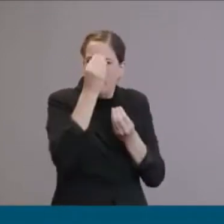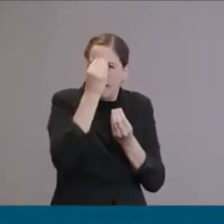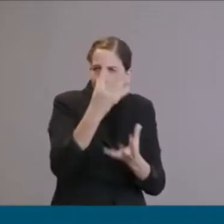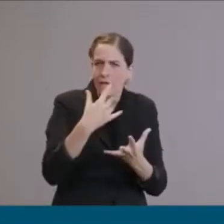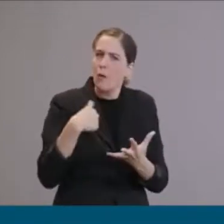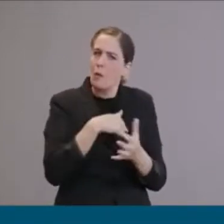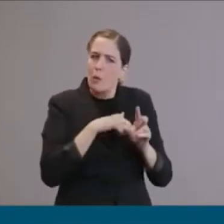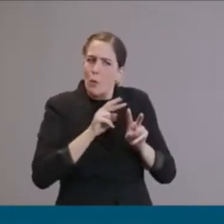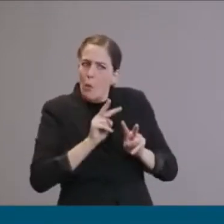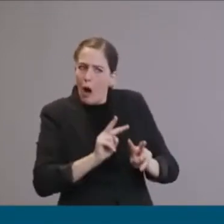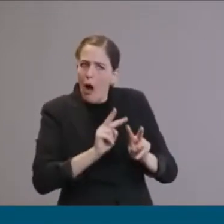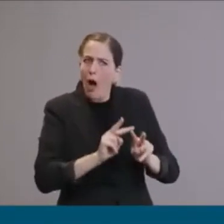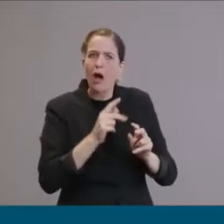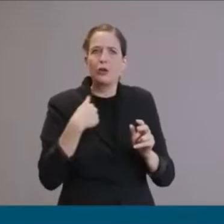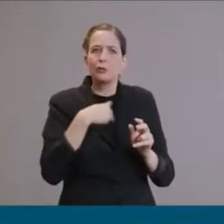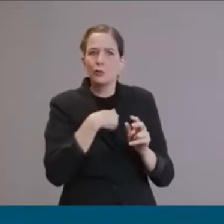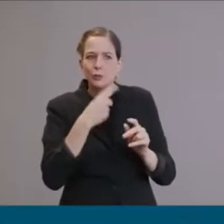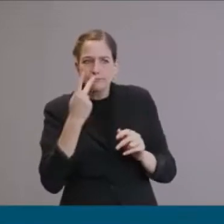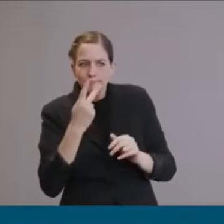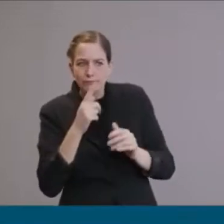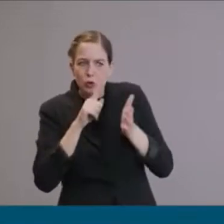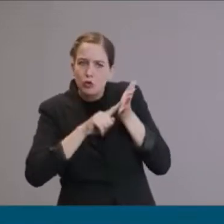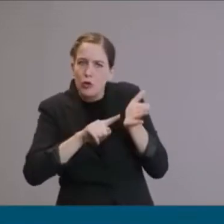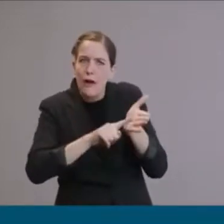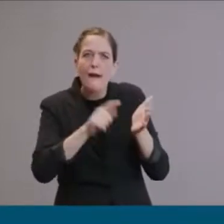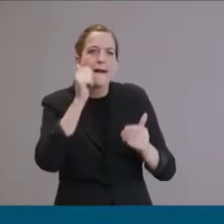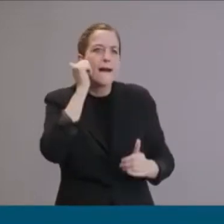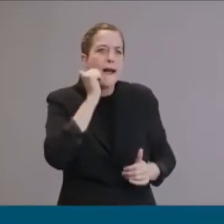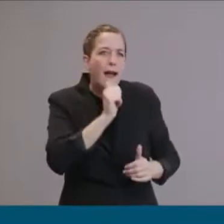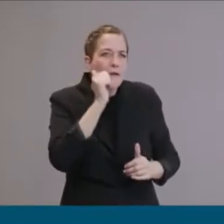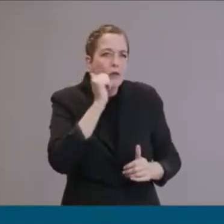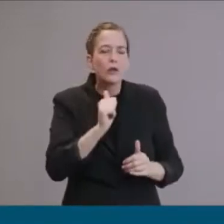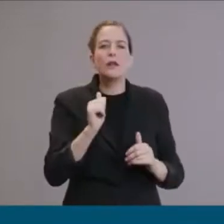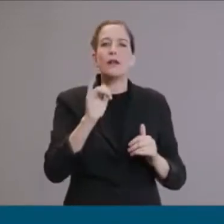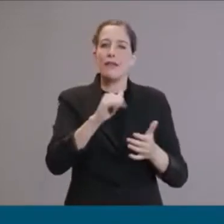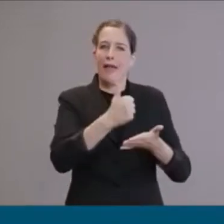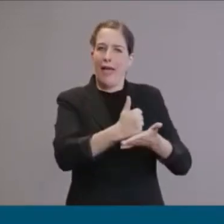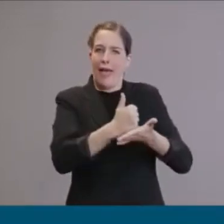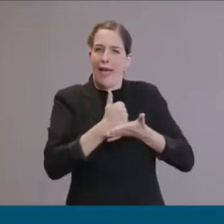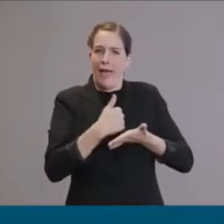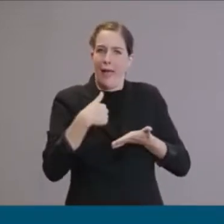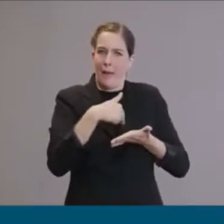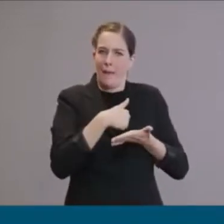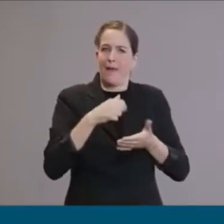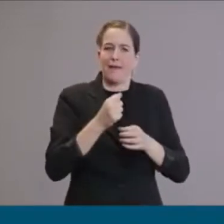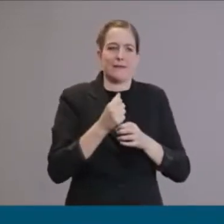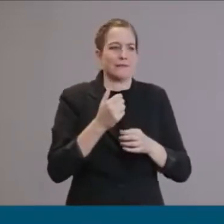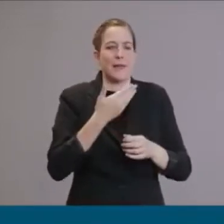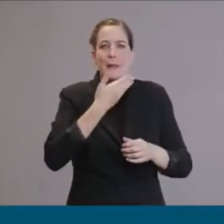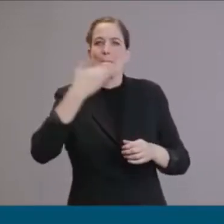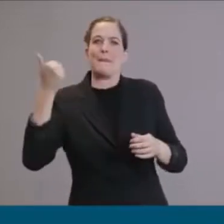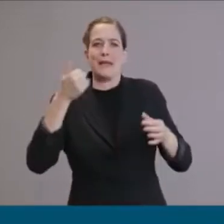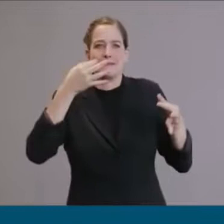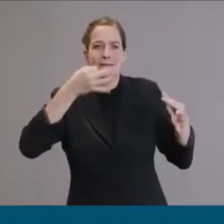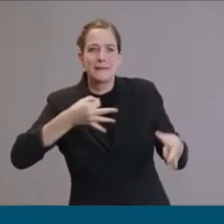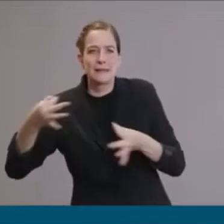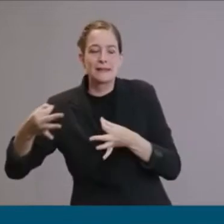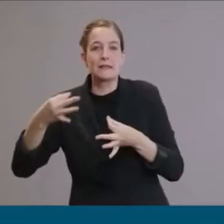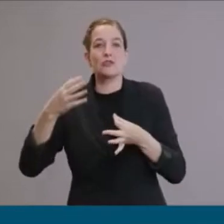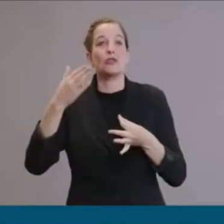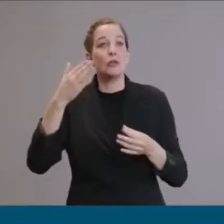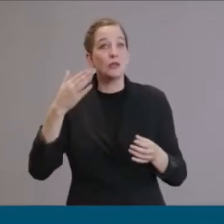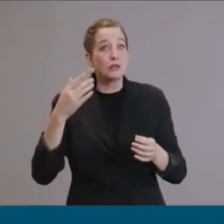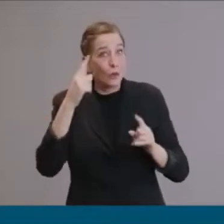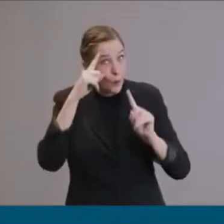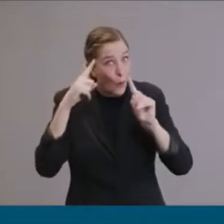and track every day wanting to make the best possible decisions so that we continue to slow the spread